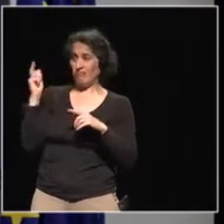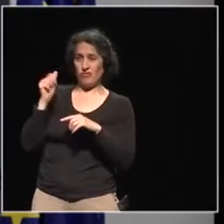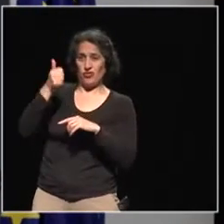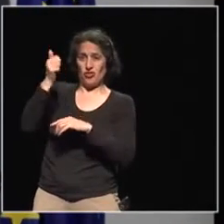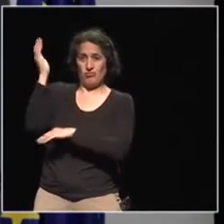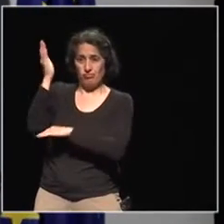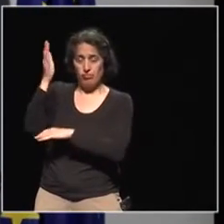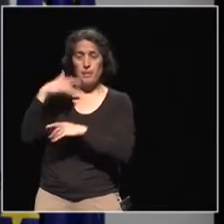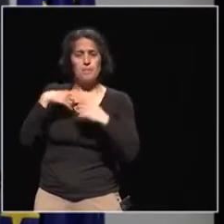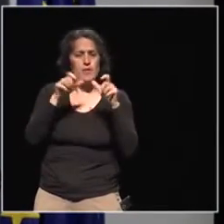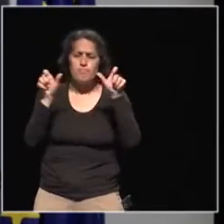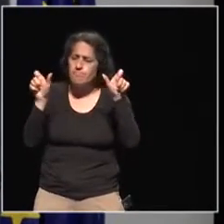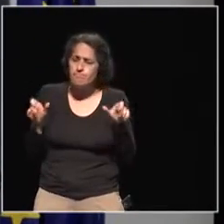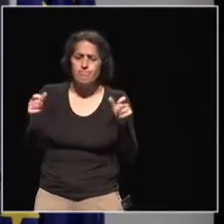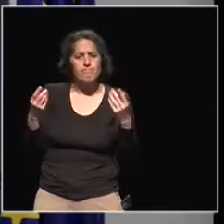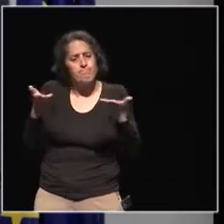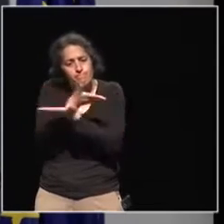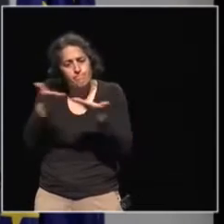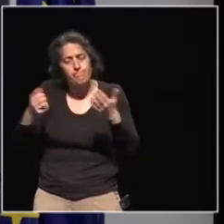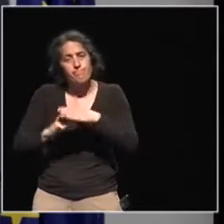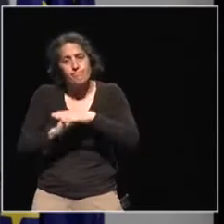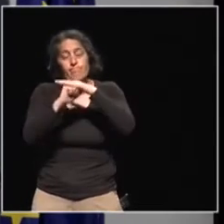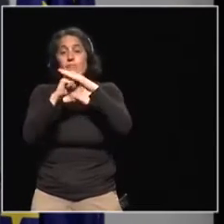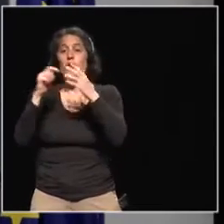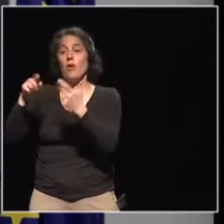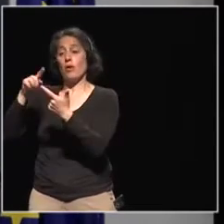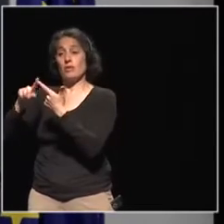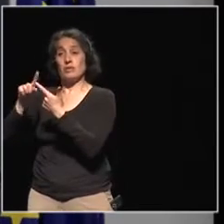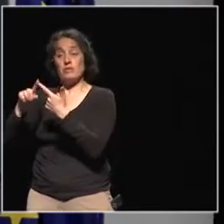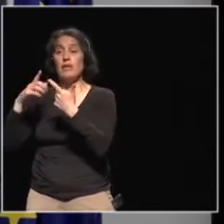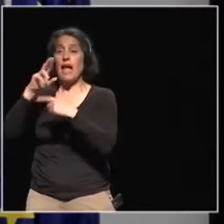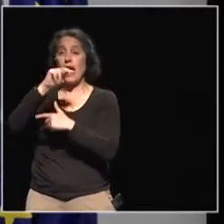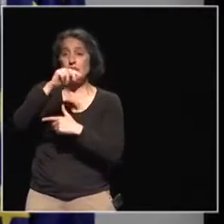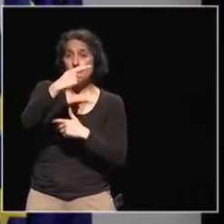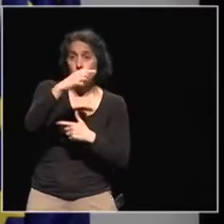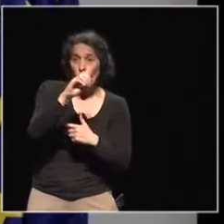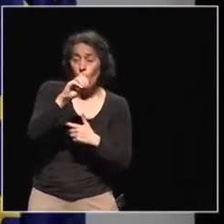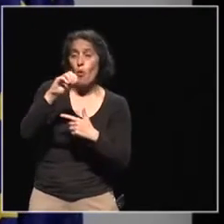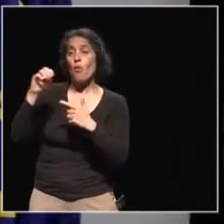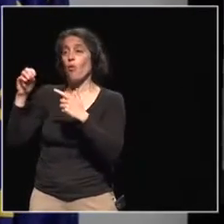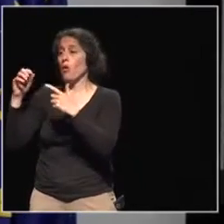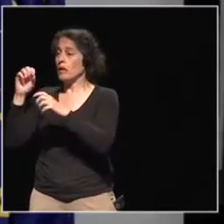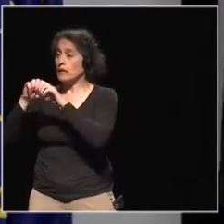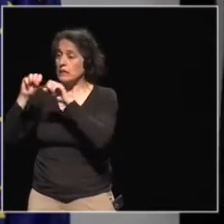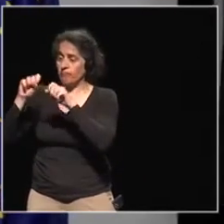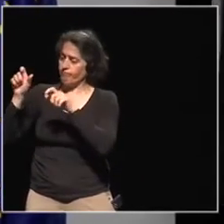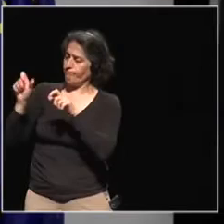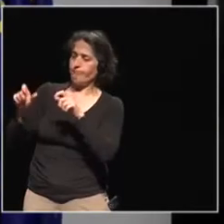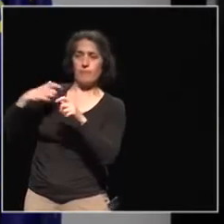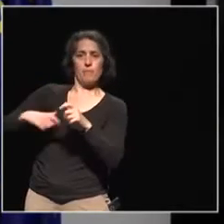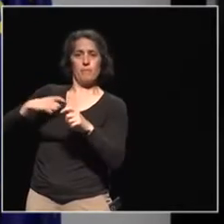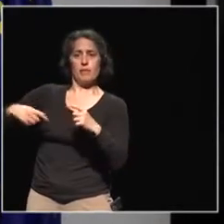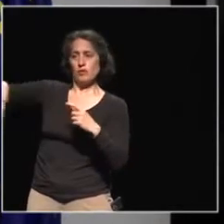partners to promote connections between movement and NGOs for systemic change, for example. So I hope the